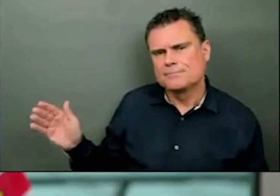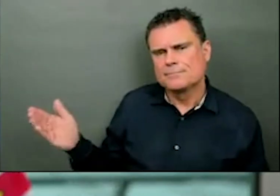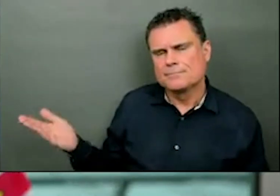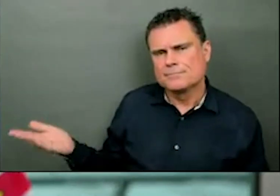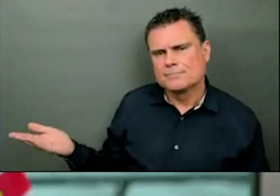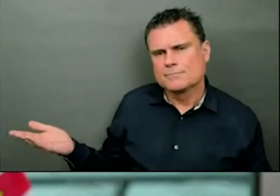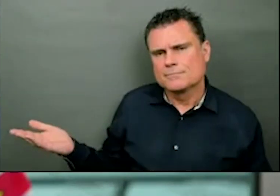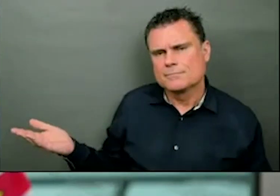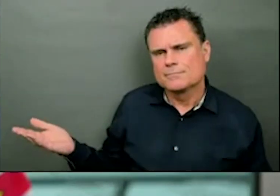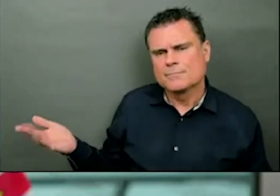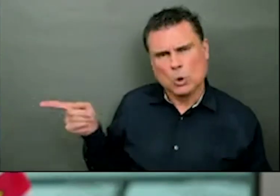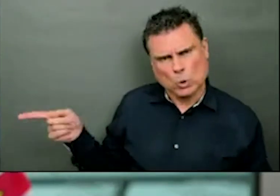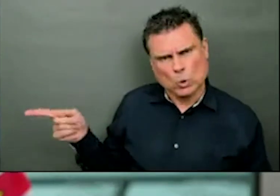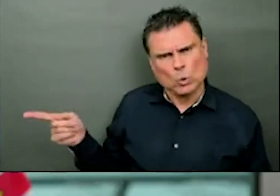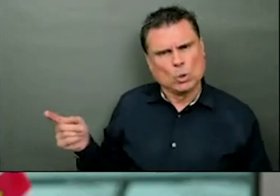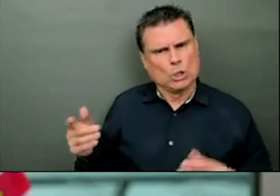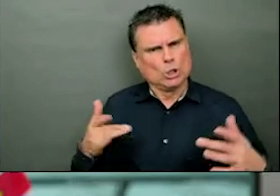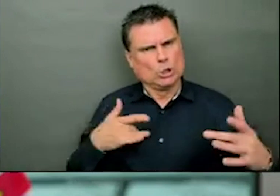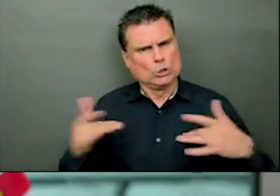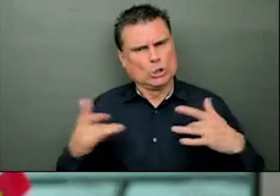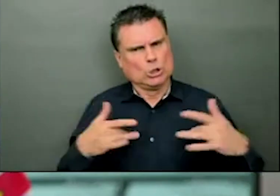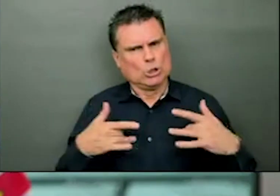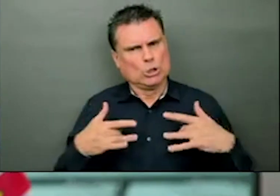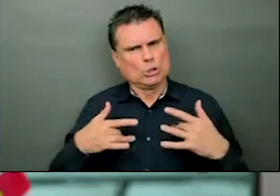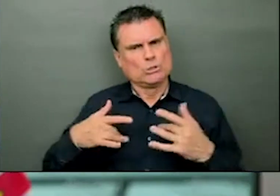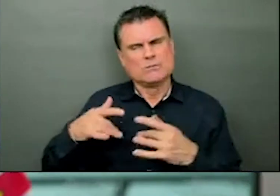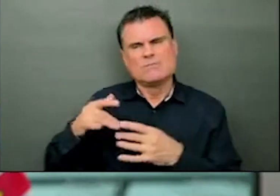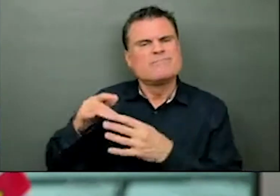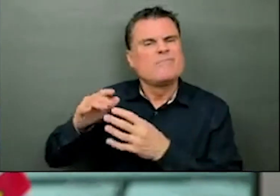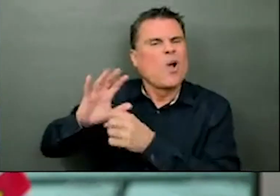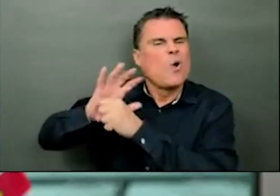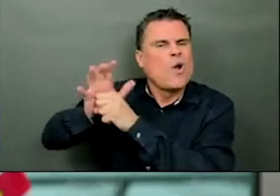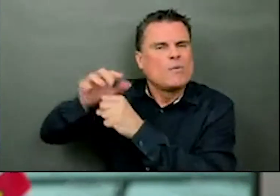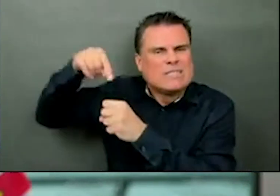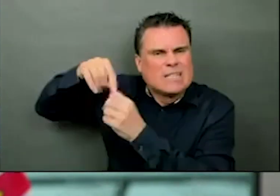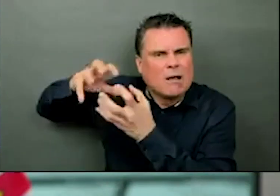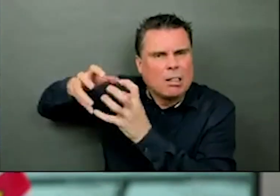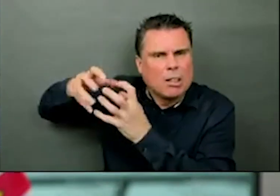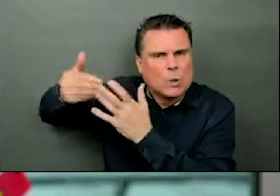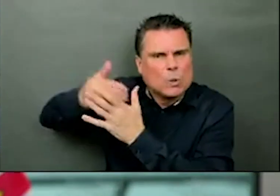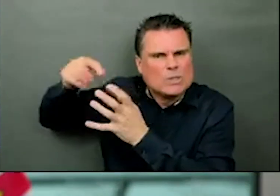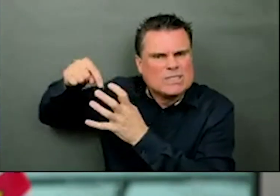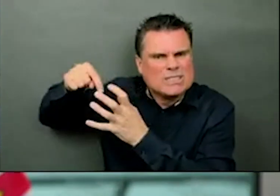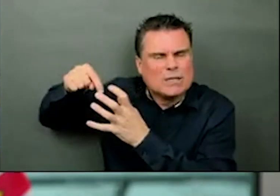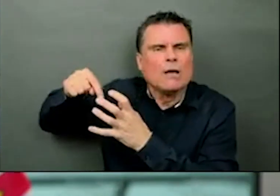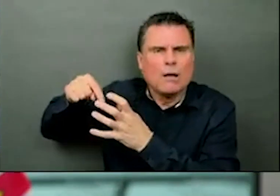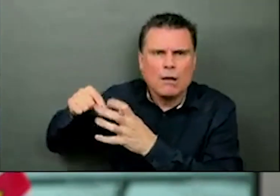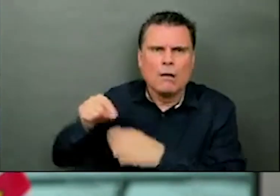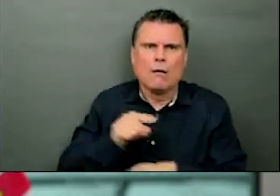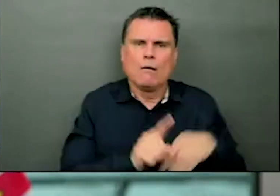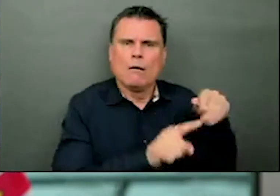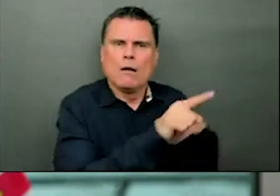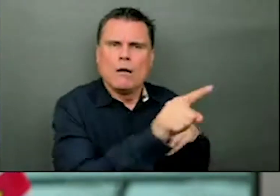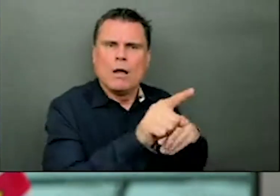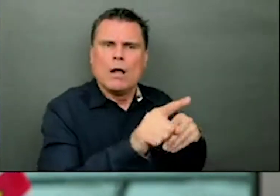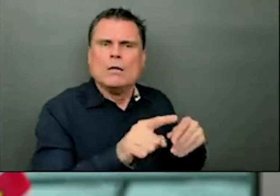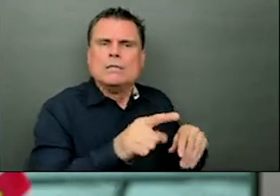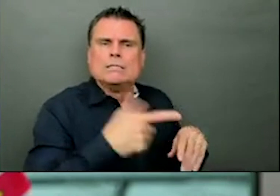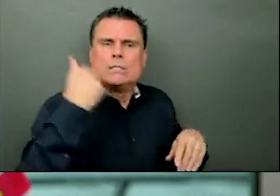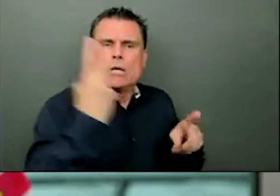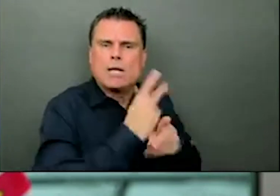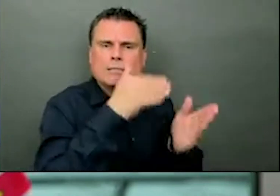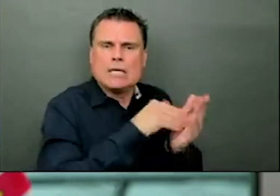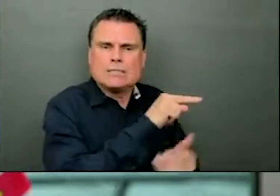needed with the variants of concern. What does that mean for long-term care when, you know, last week you said 89